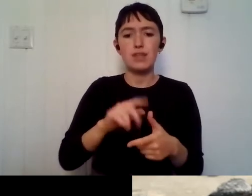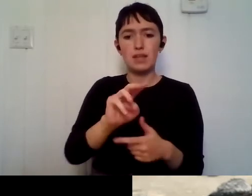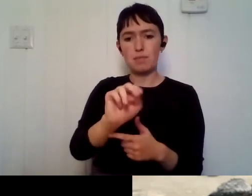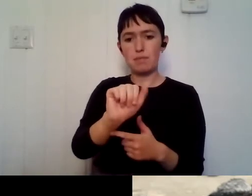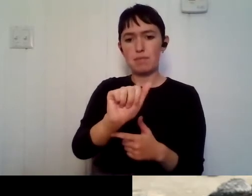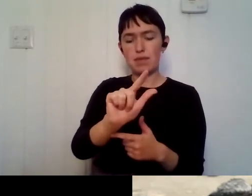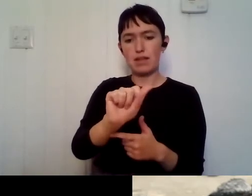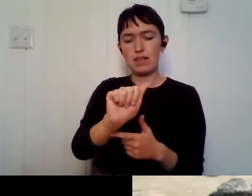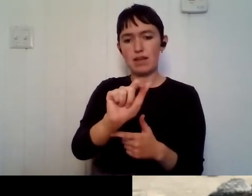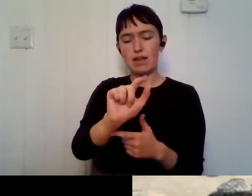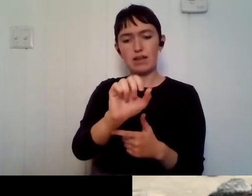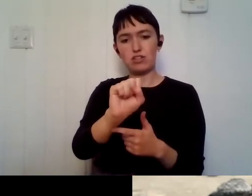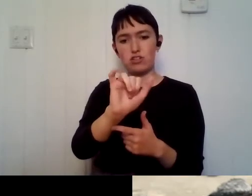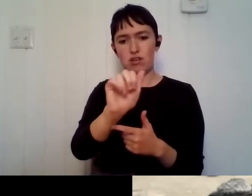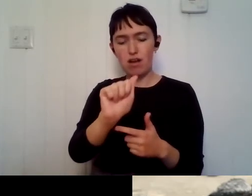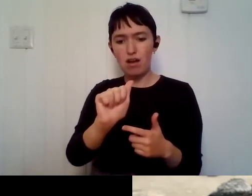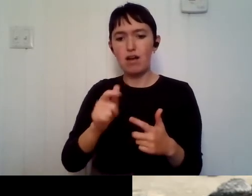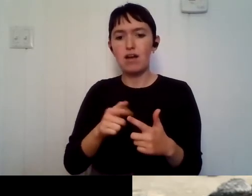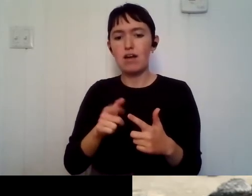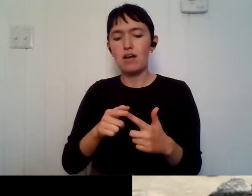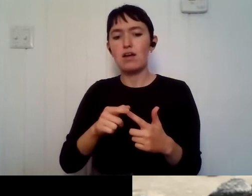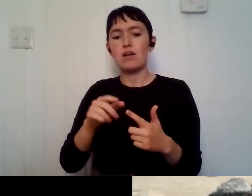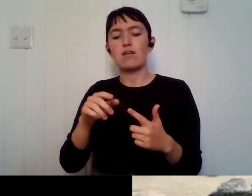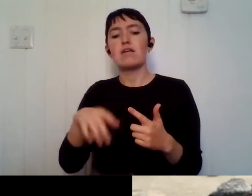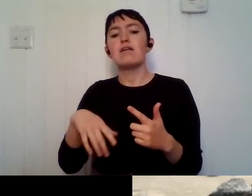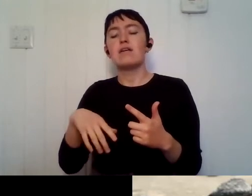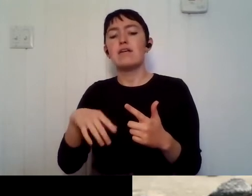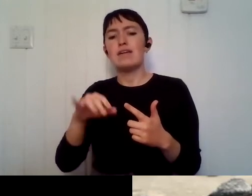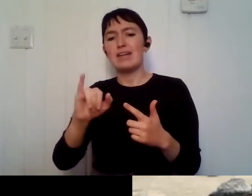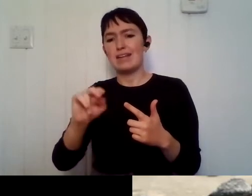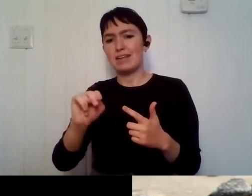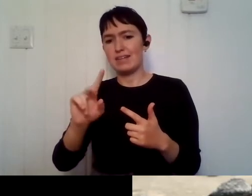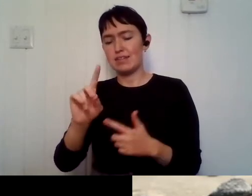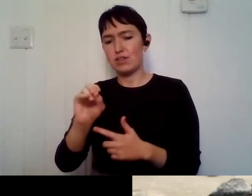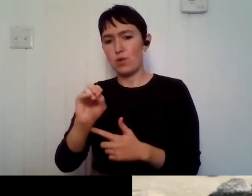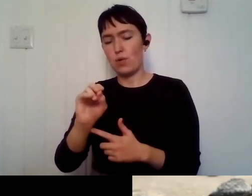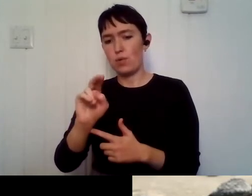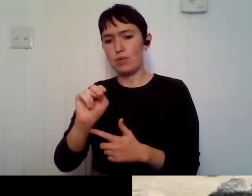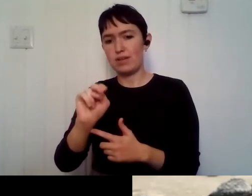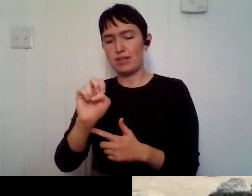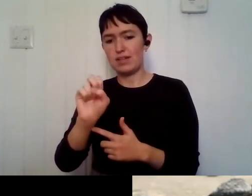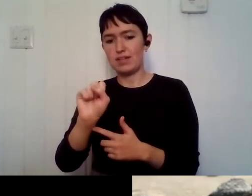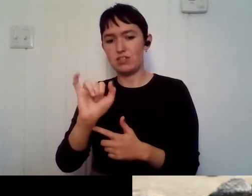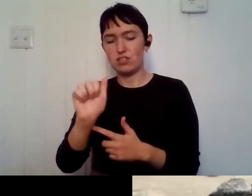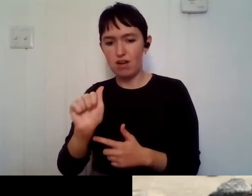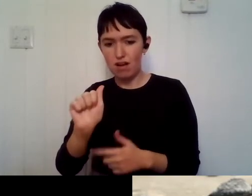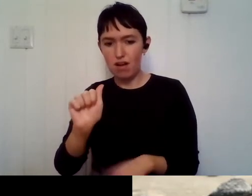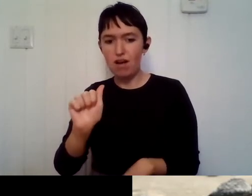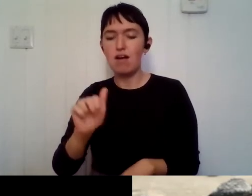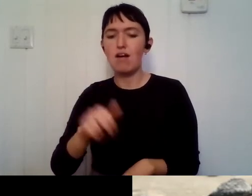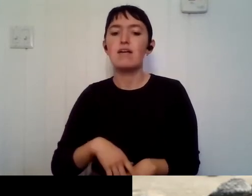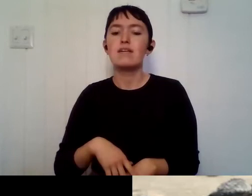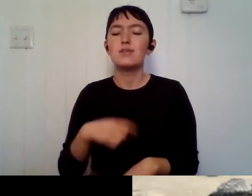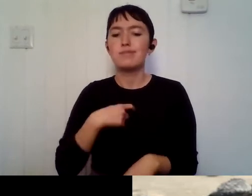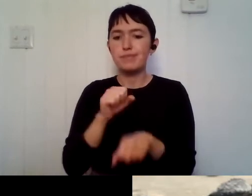Indonesia. I was in a Malaysian part of Saba Borneo. Um, so I was there working with